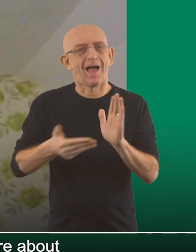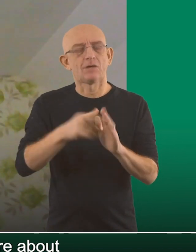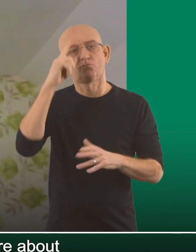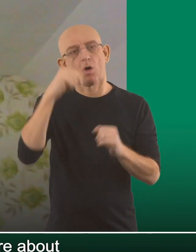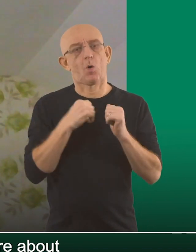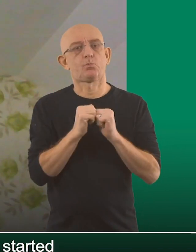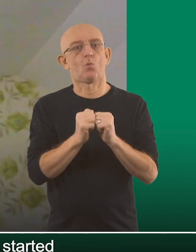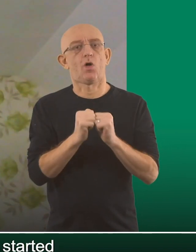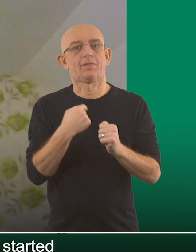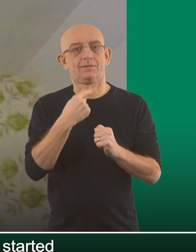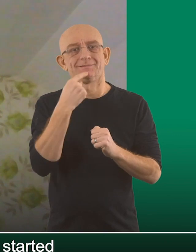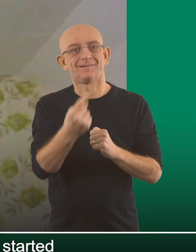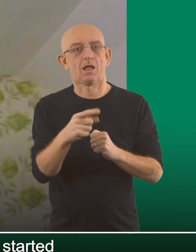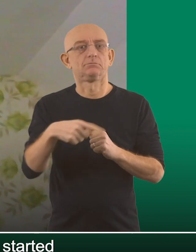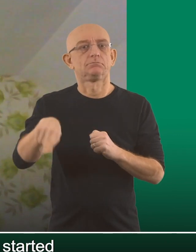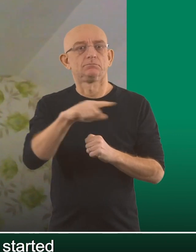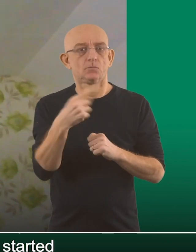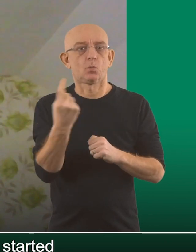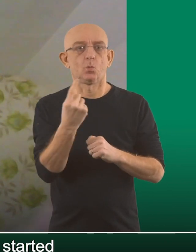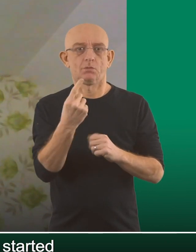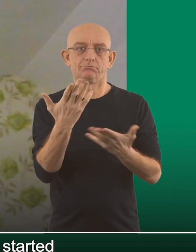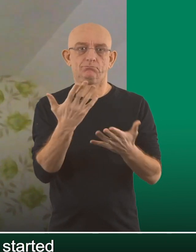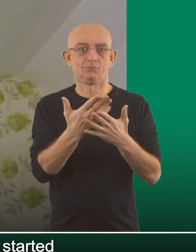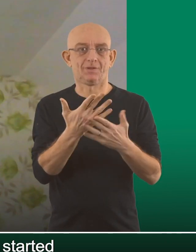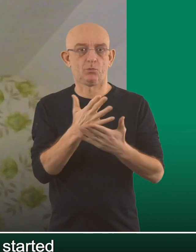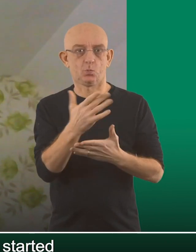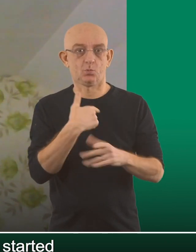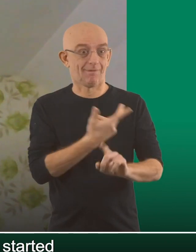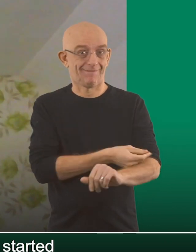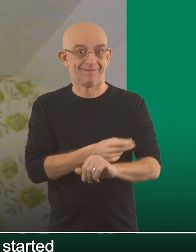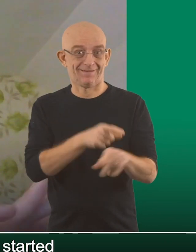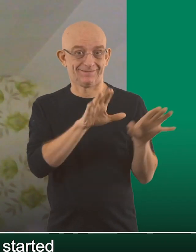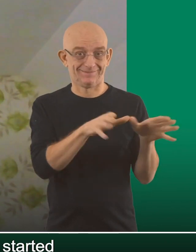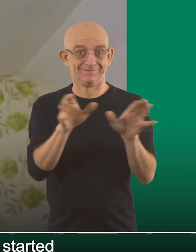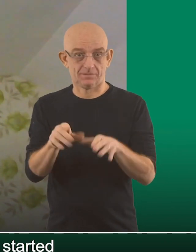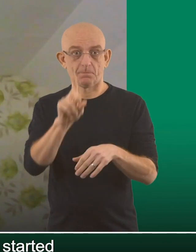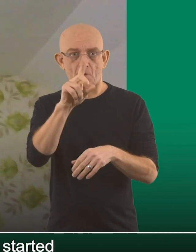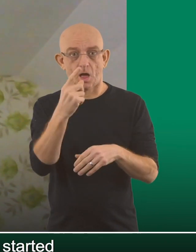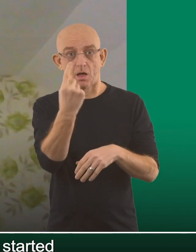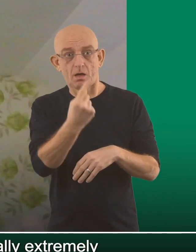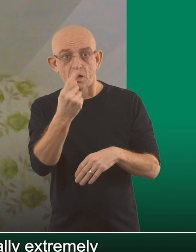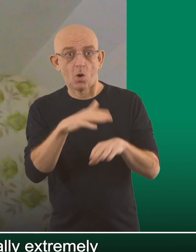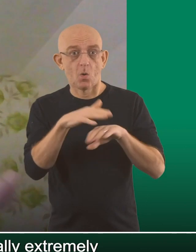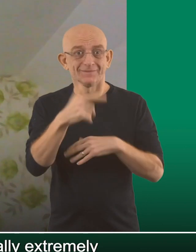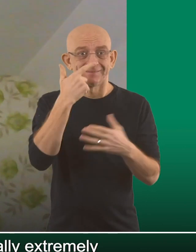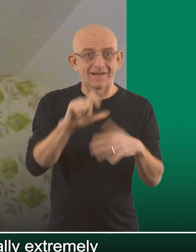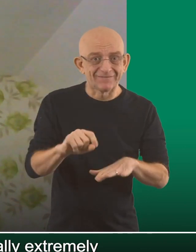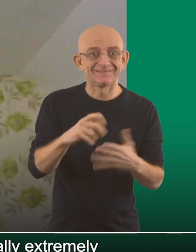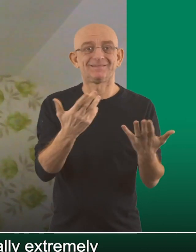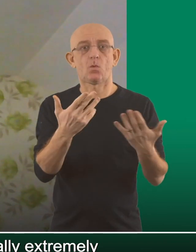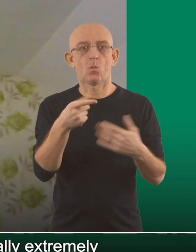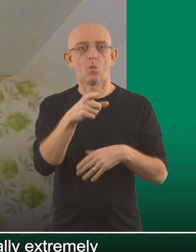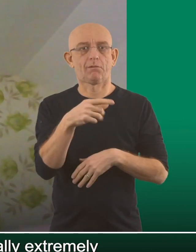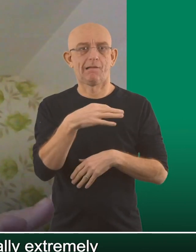asked. It's worth me saying that we have started vaccinating new cohorts of patients, but if you're